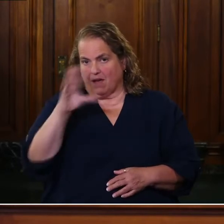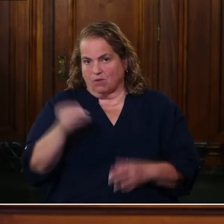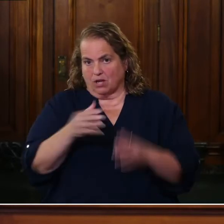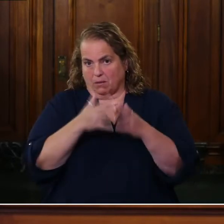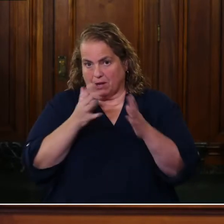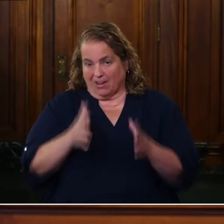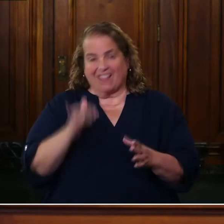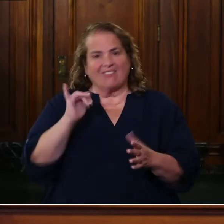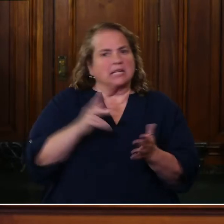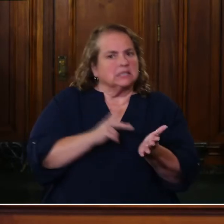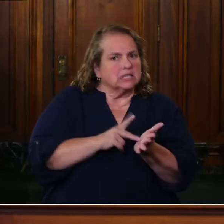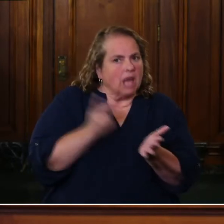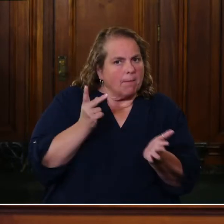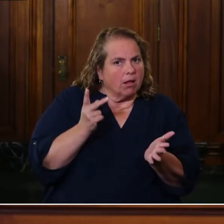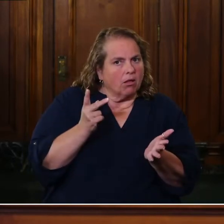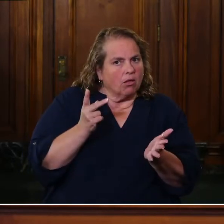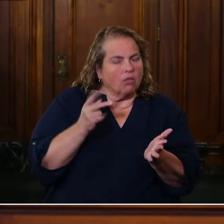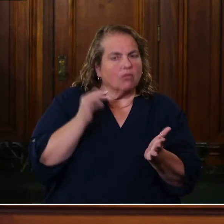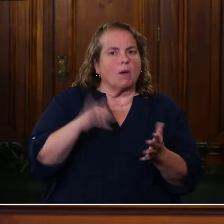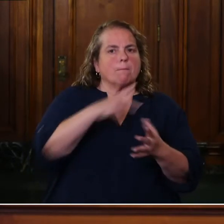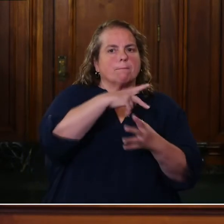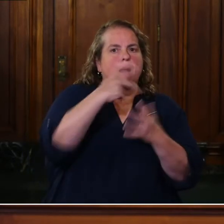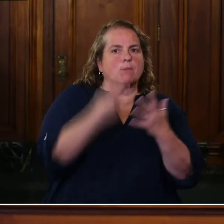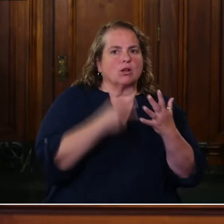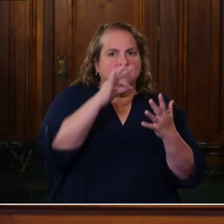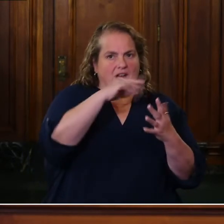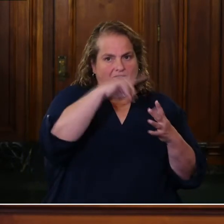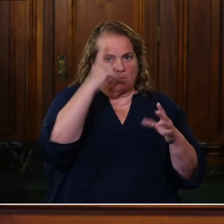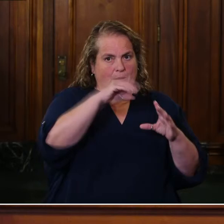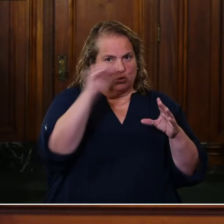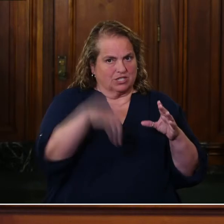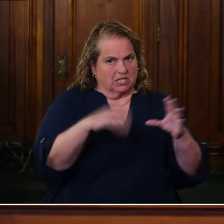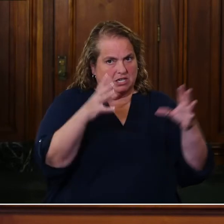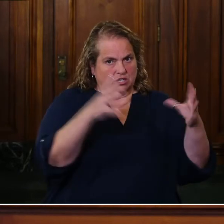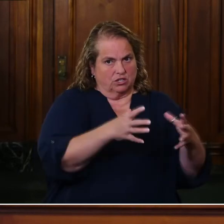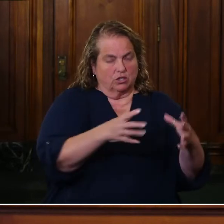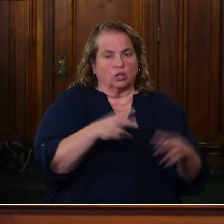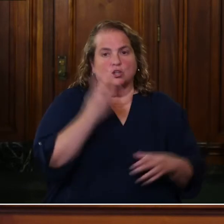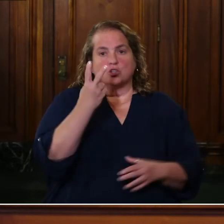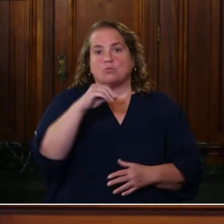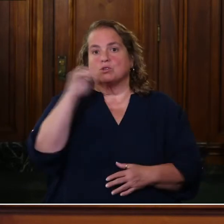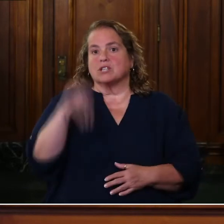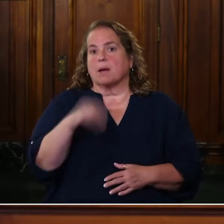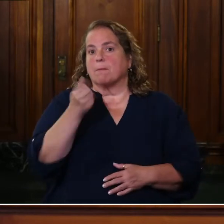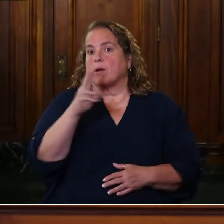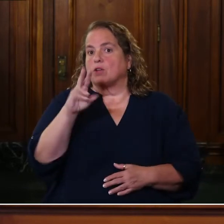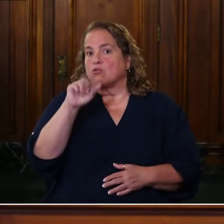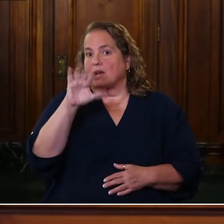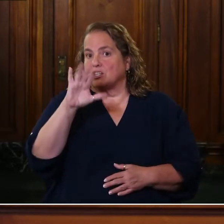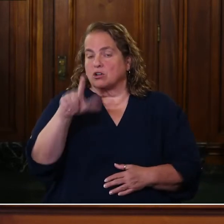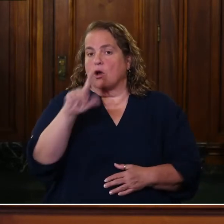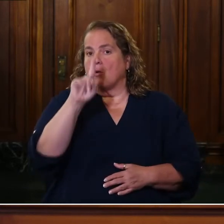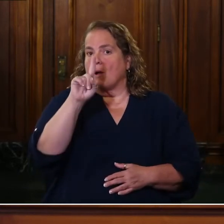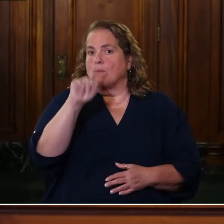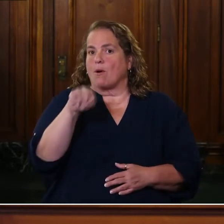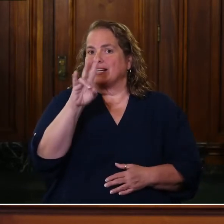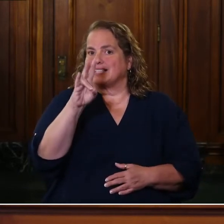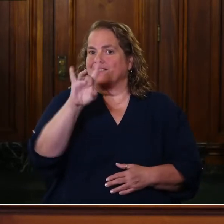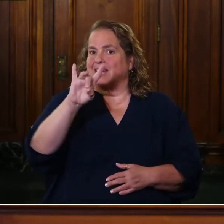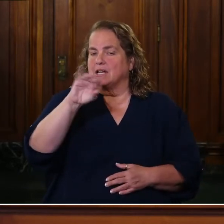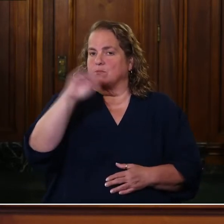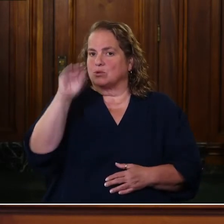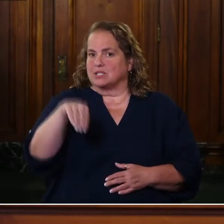American, that's double the population percentage, 2% multiracial, 1.78%